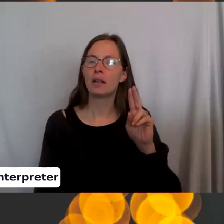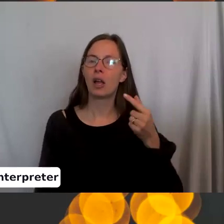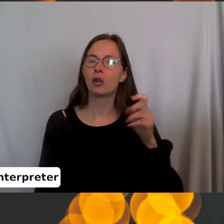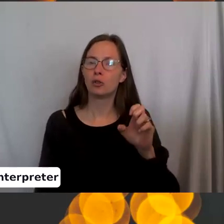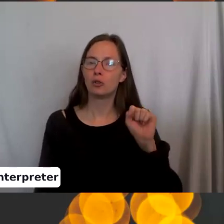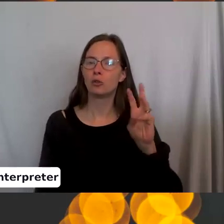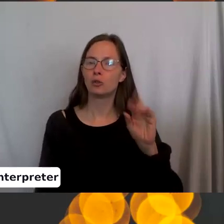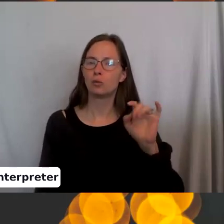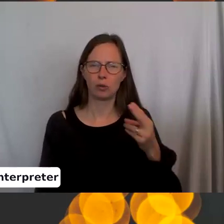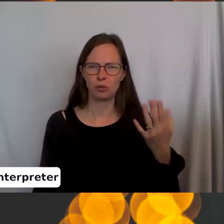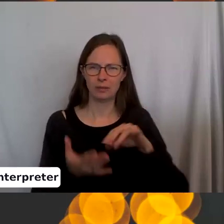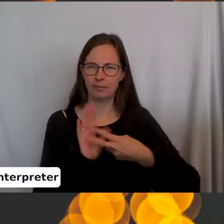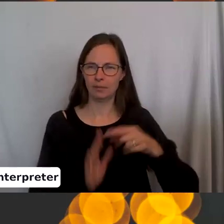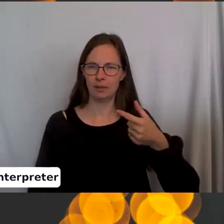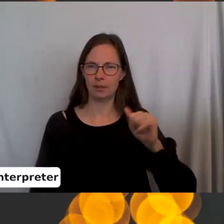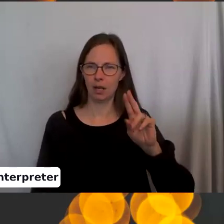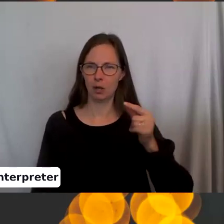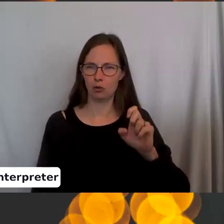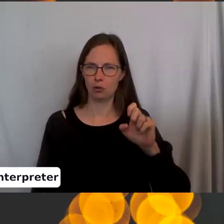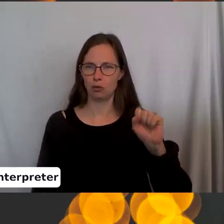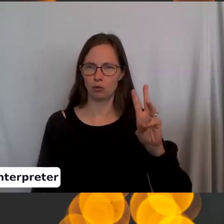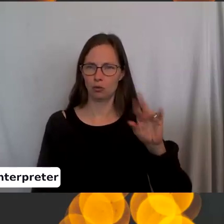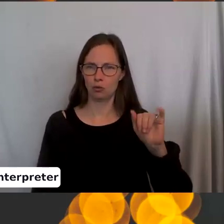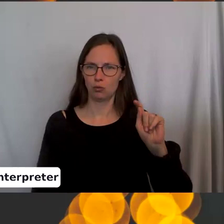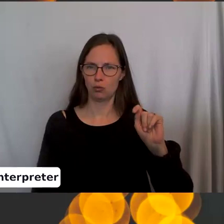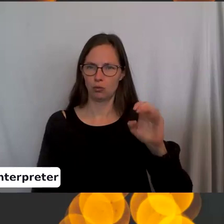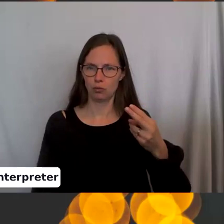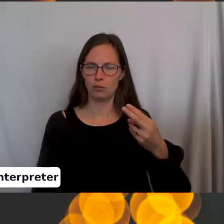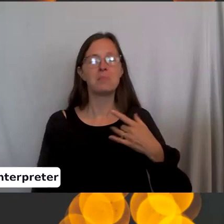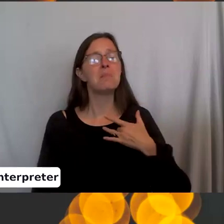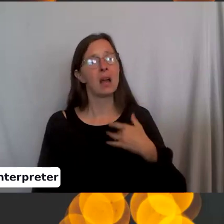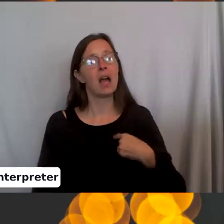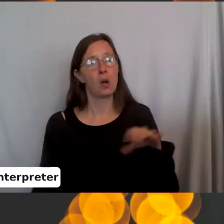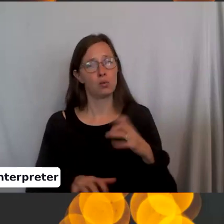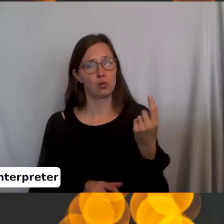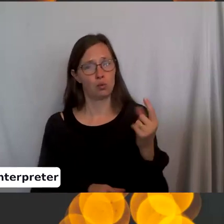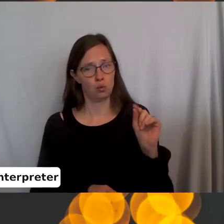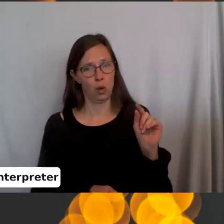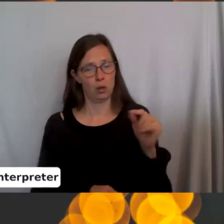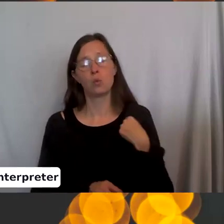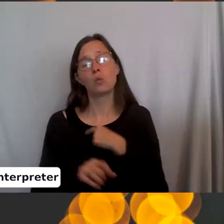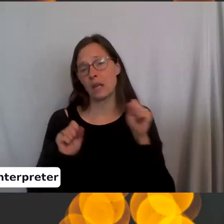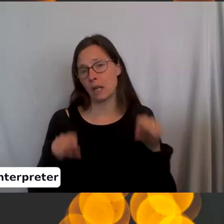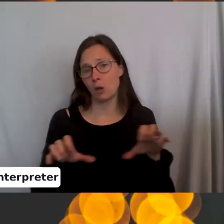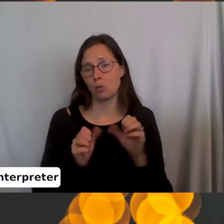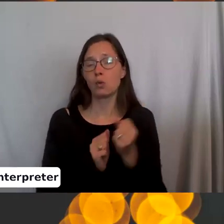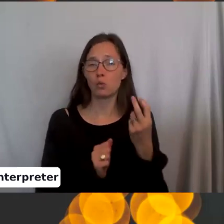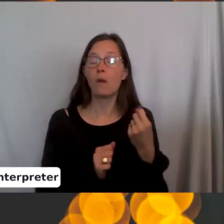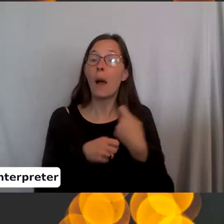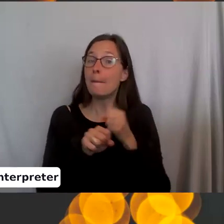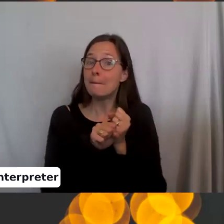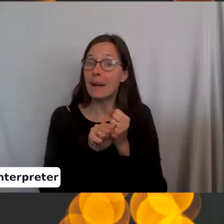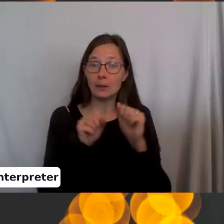is you just knit. I usually do maybe 20, but we can do with 12. Um, and you just need a little square.